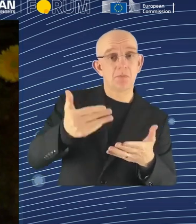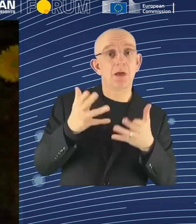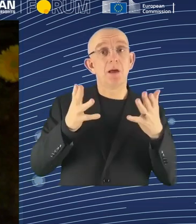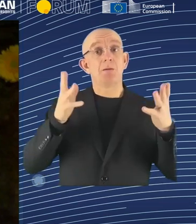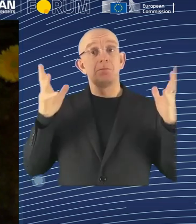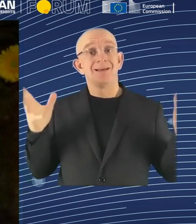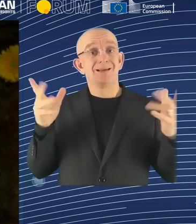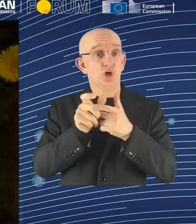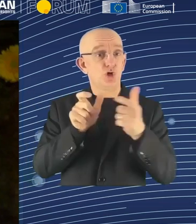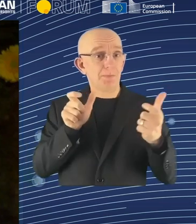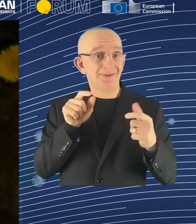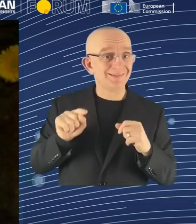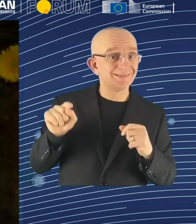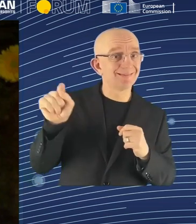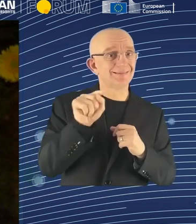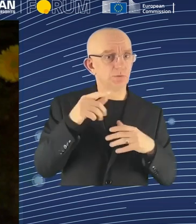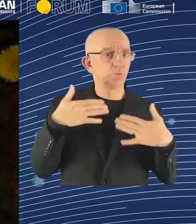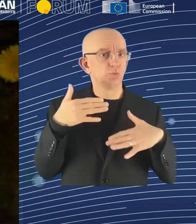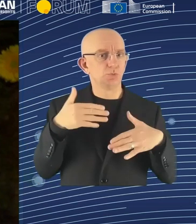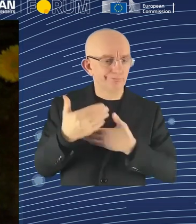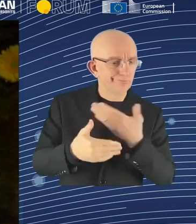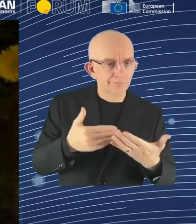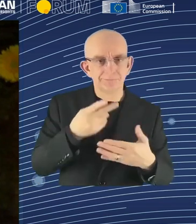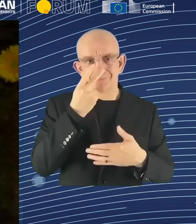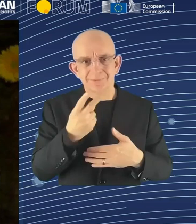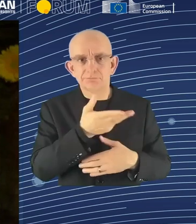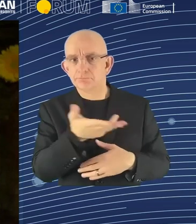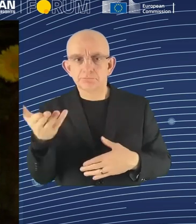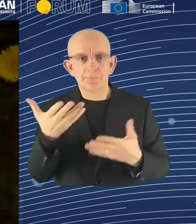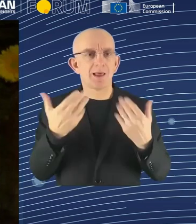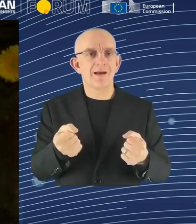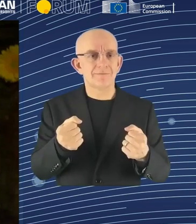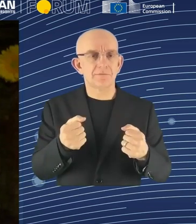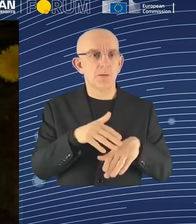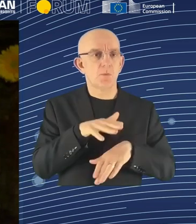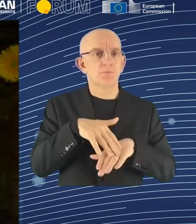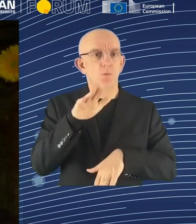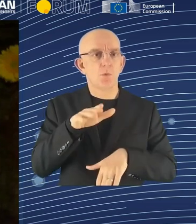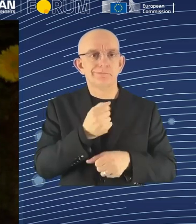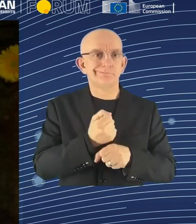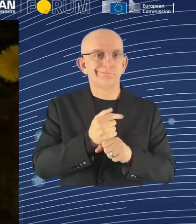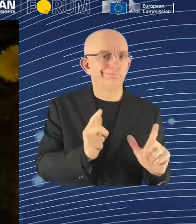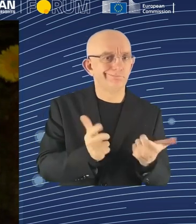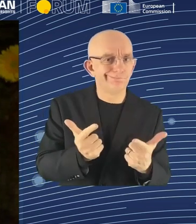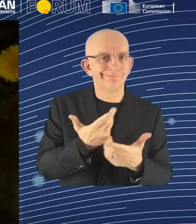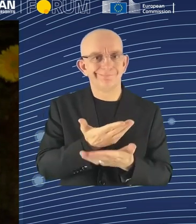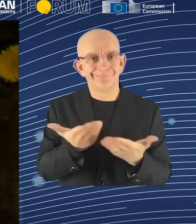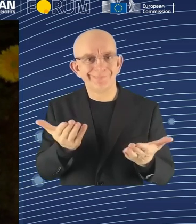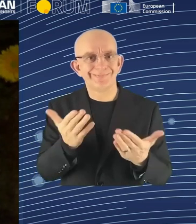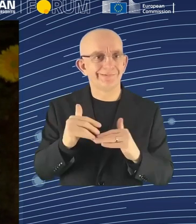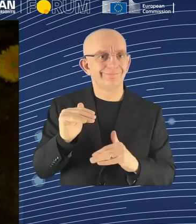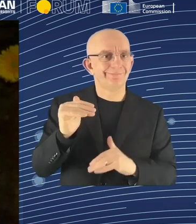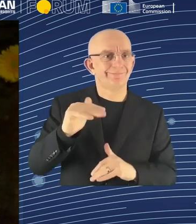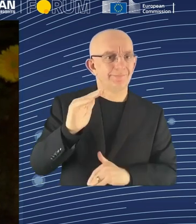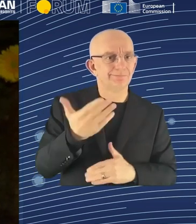try to re-skilling these people to entering another company. Usually, and now we have a